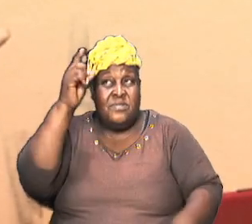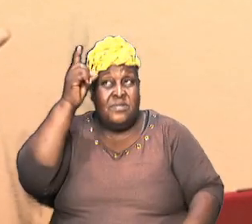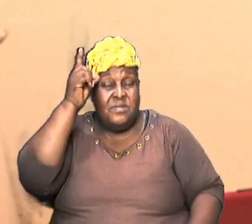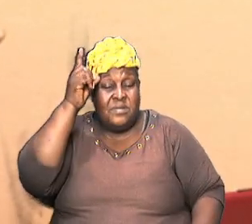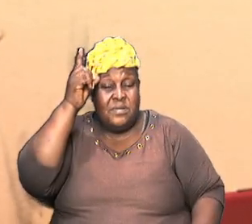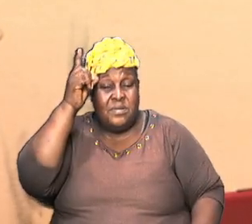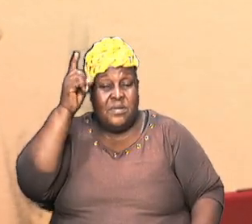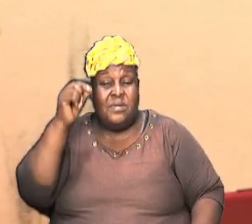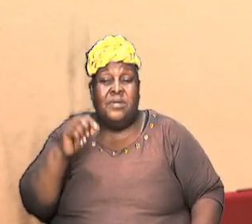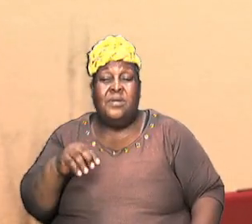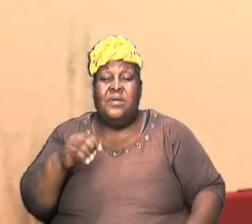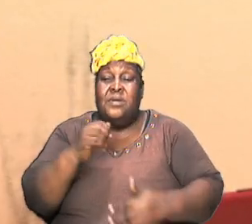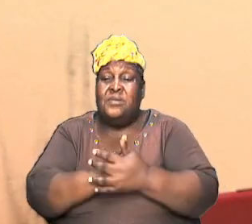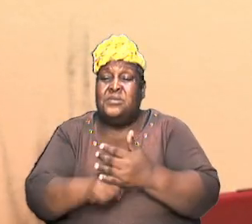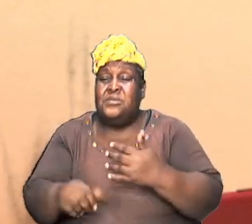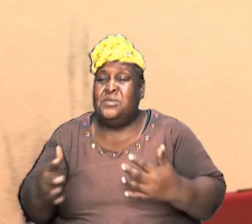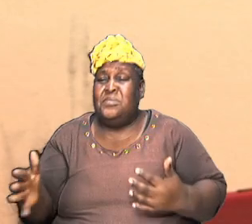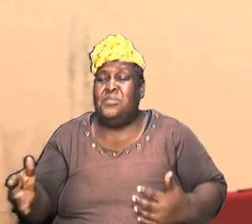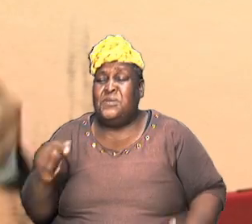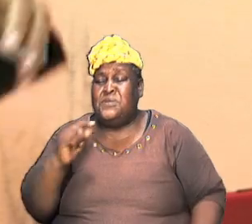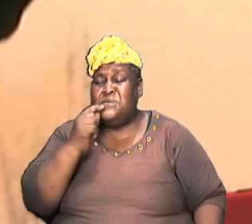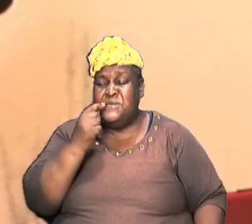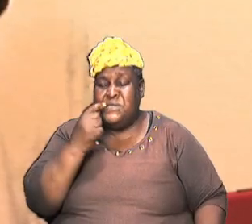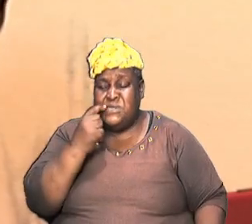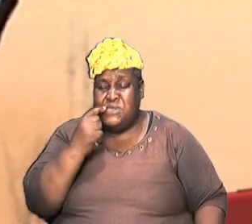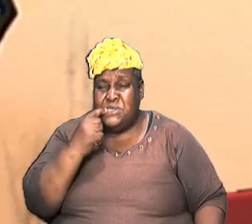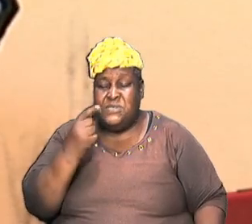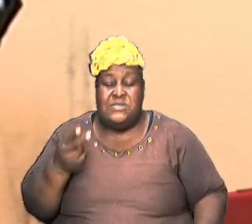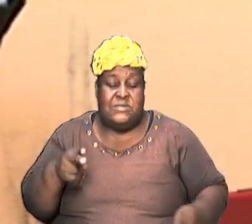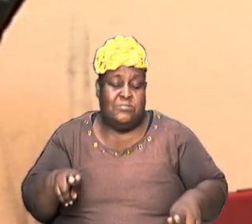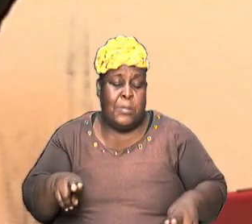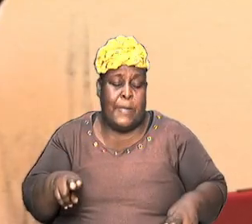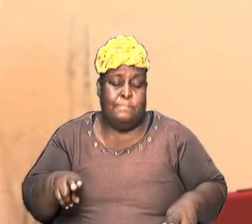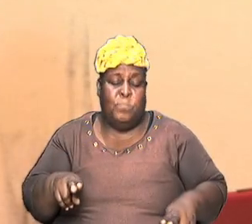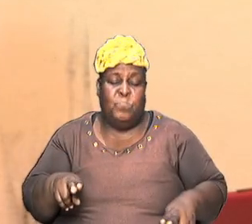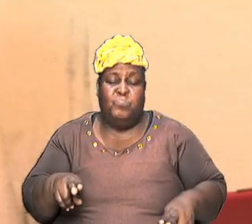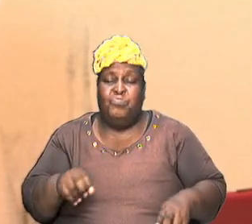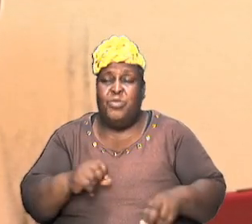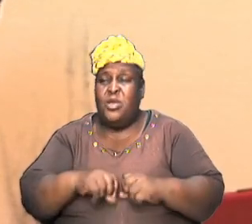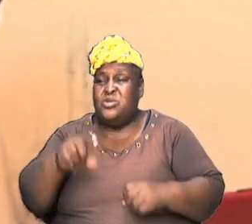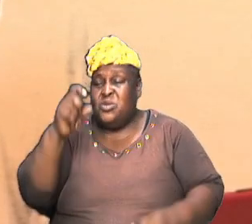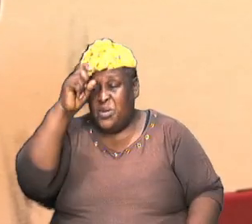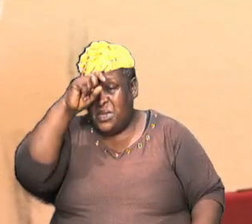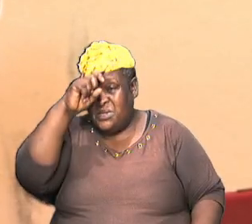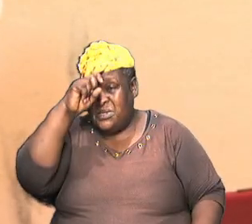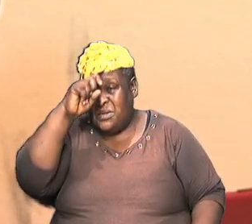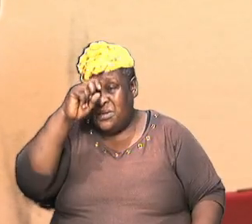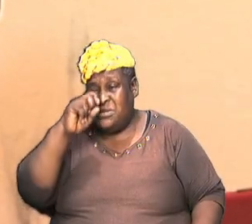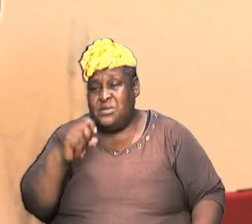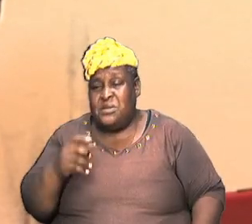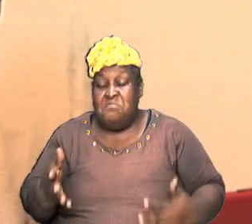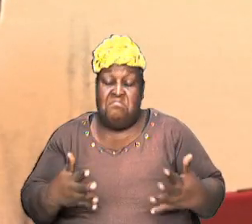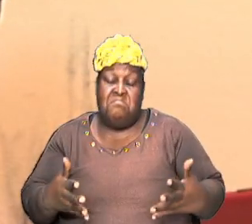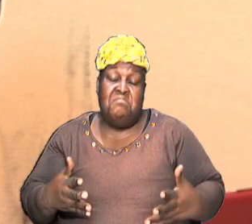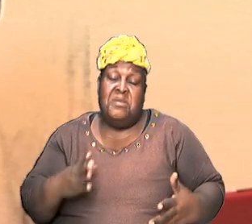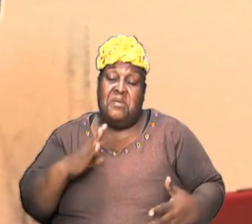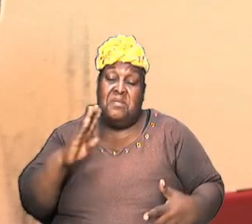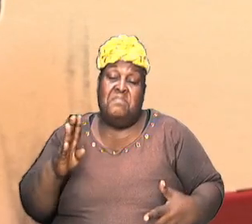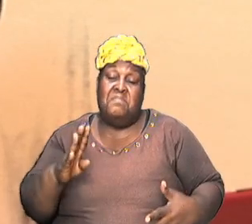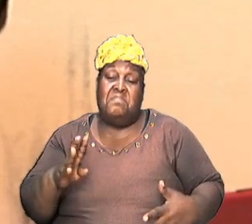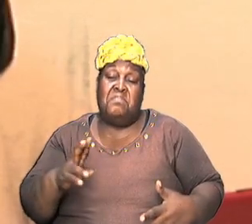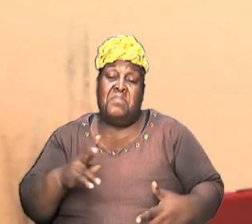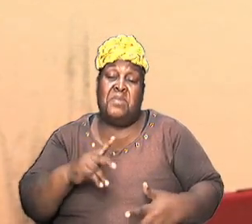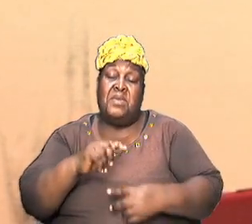something serious is happening here and so in Exodus it very well might be a theophany of God